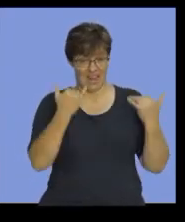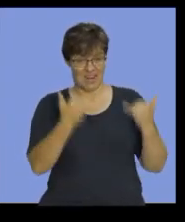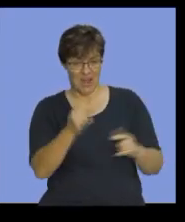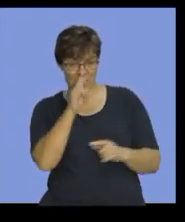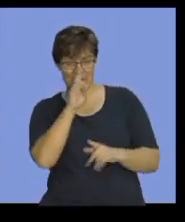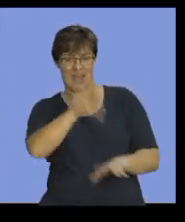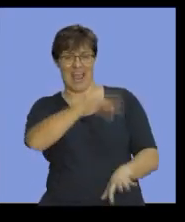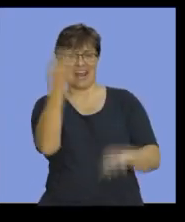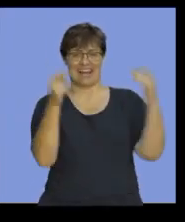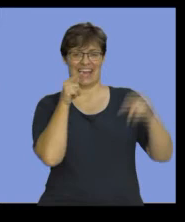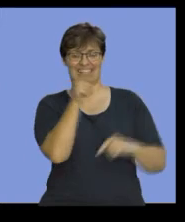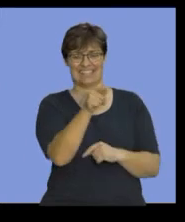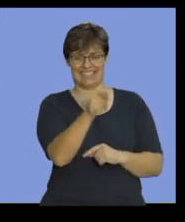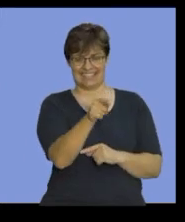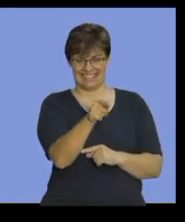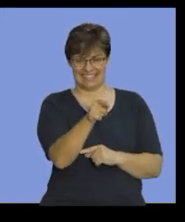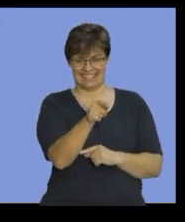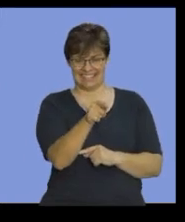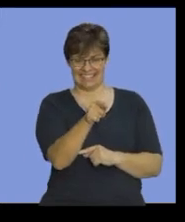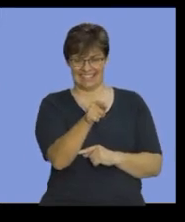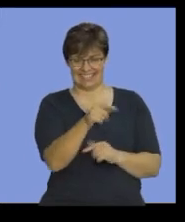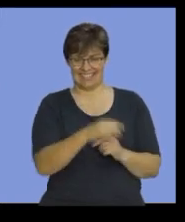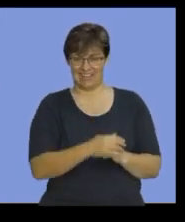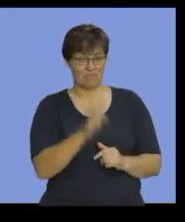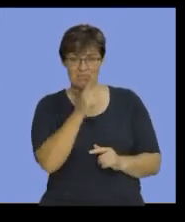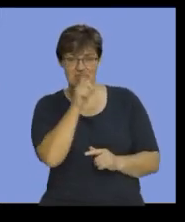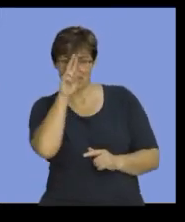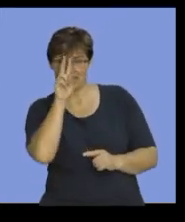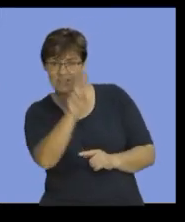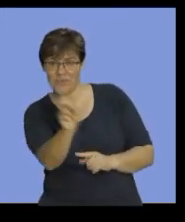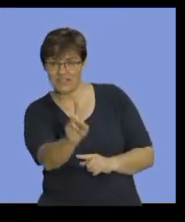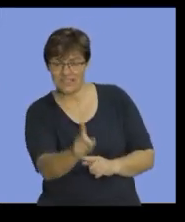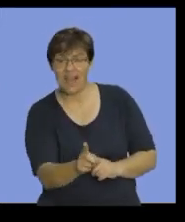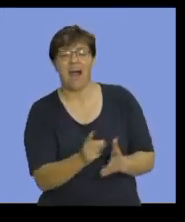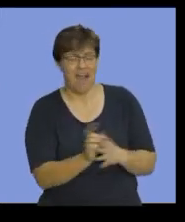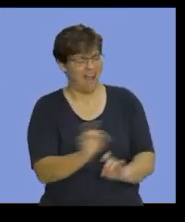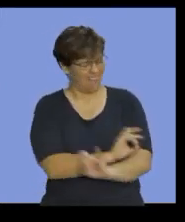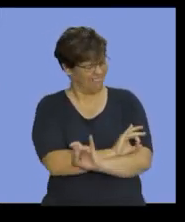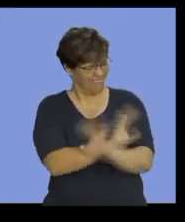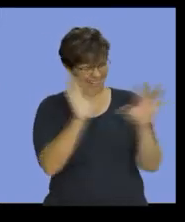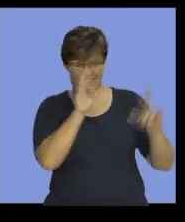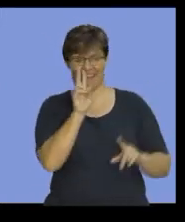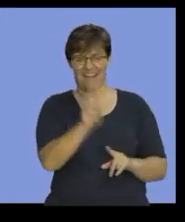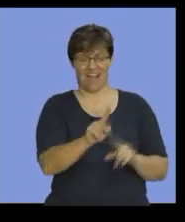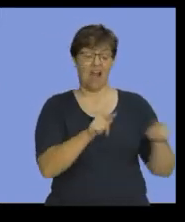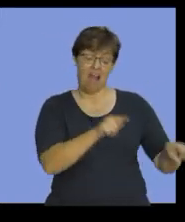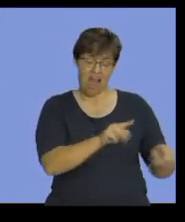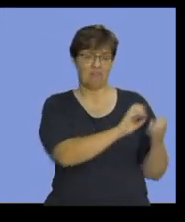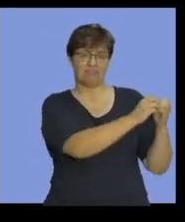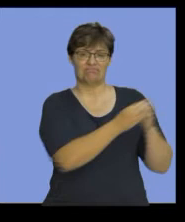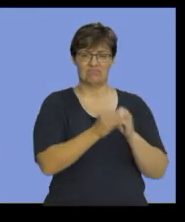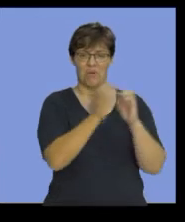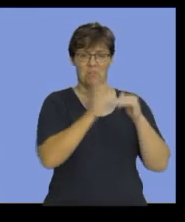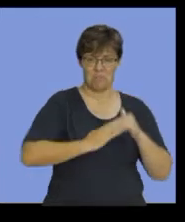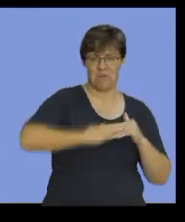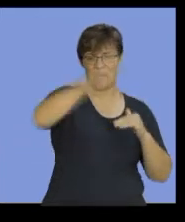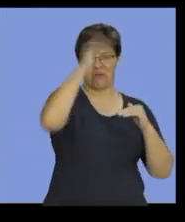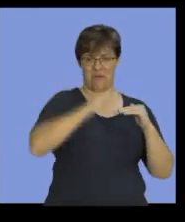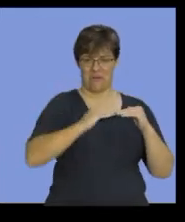analyze this scenario. What can you see? Clearly, you can see that we are manufacturing